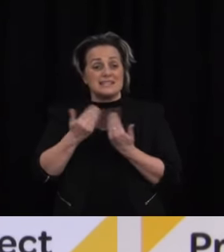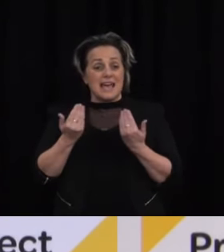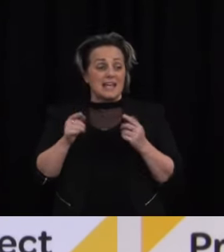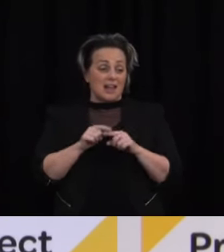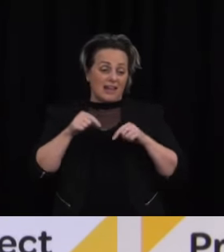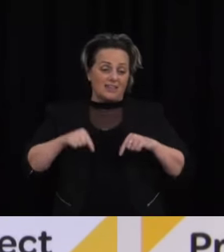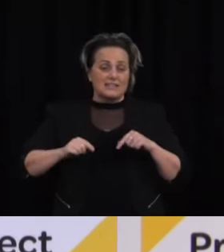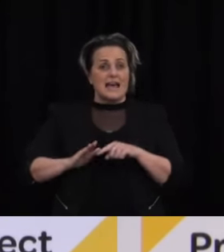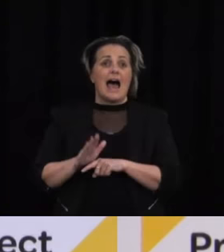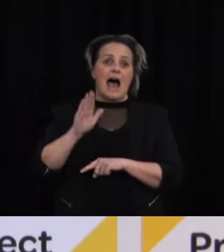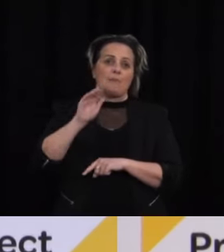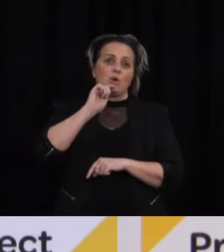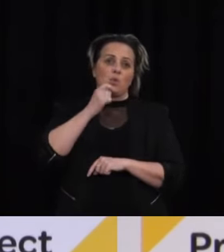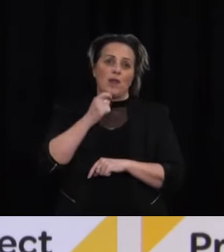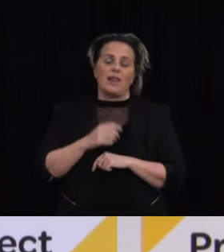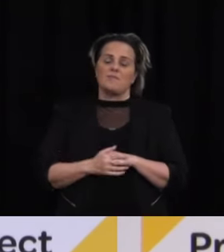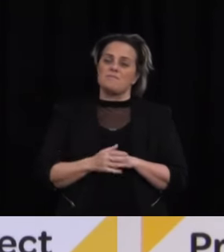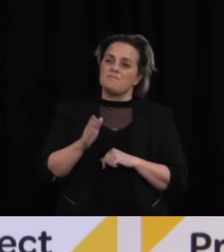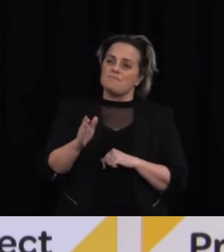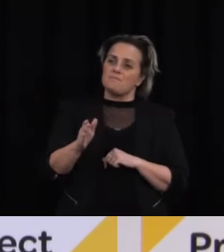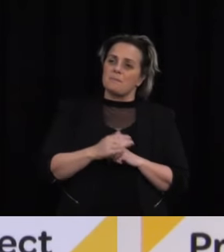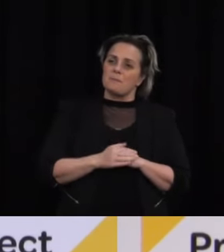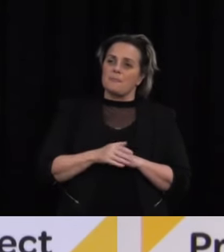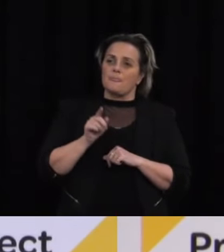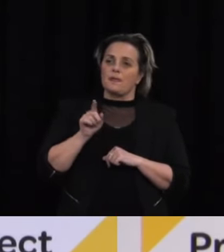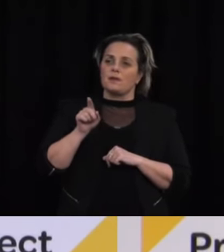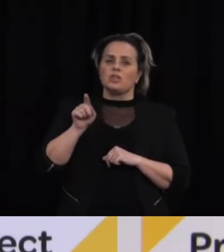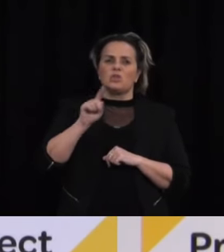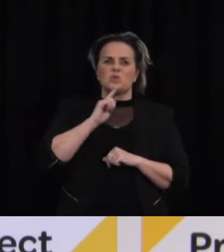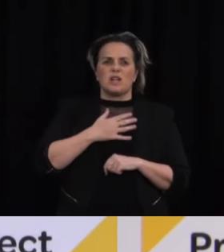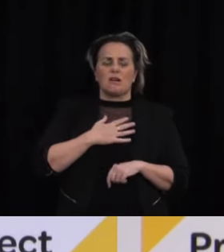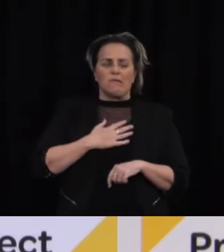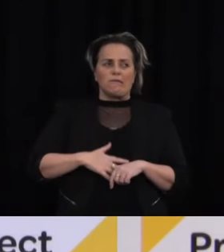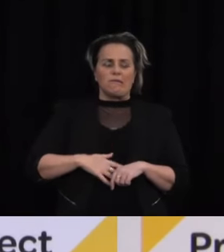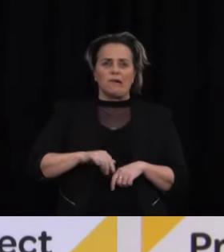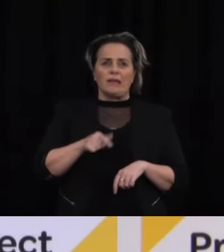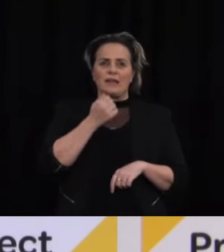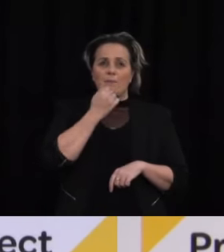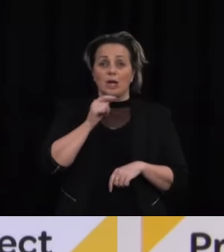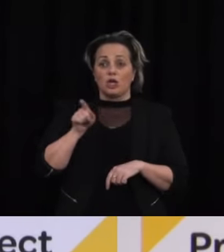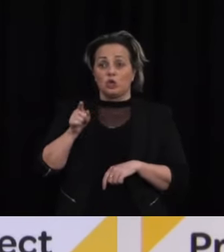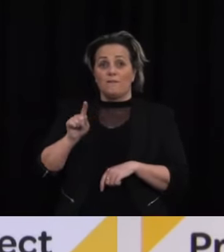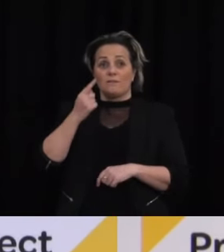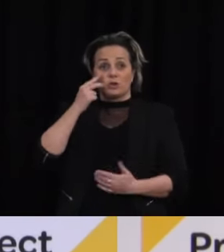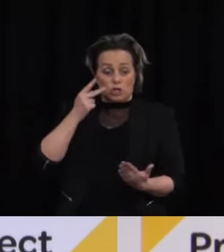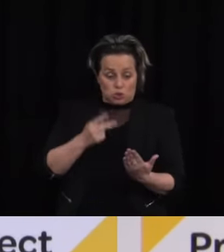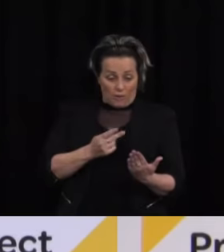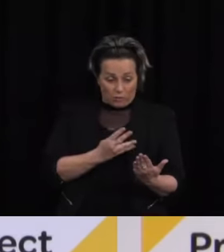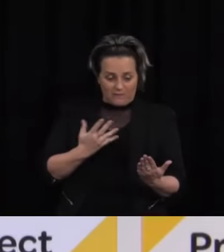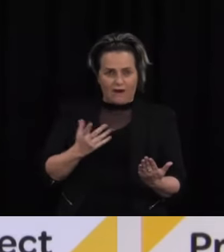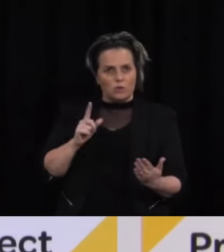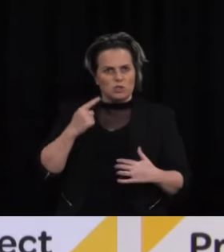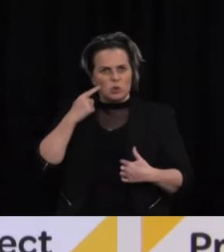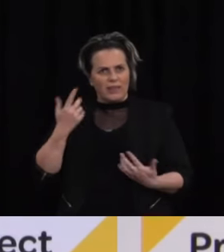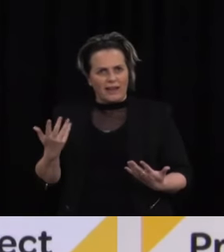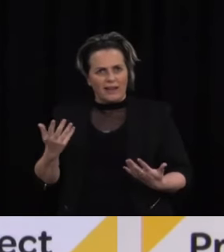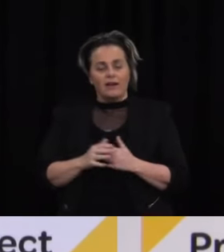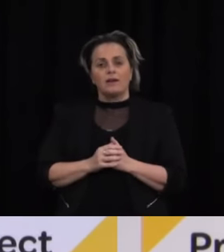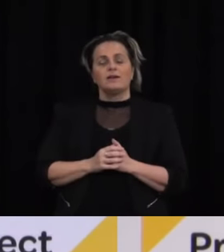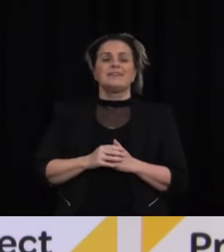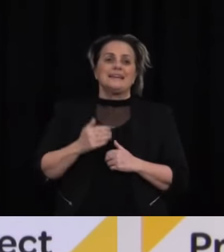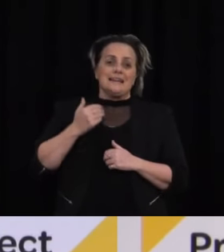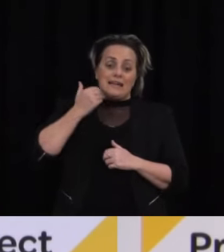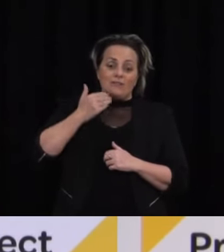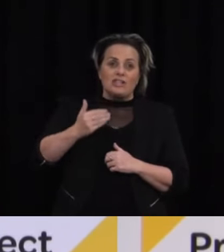of cases As you said this is a fairly sobering number what was your reaction when you first saw it? Look every day when